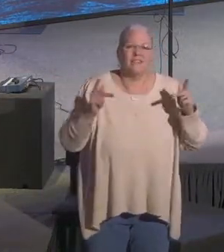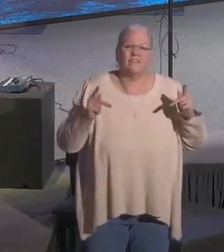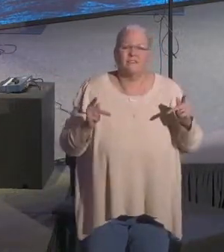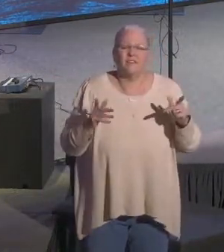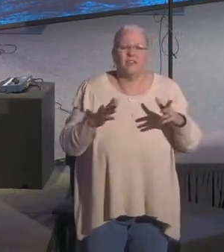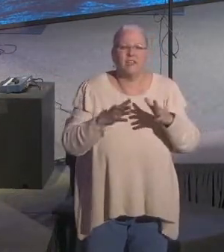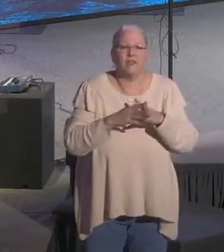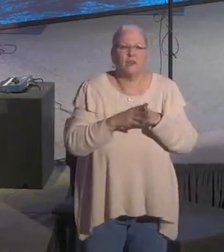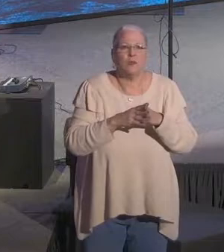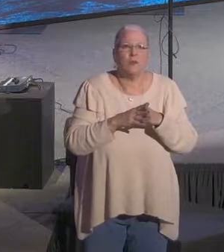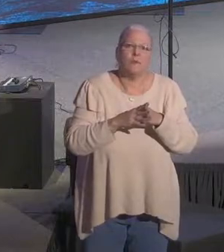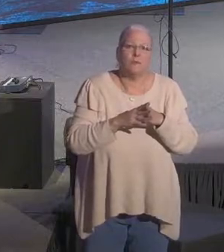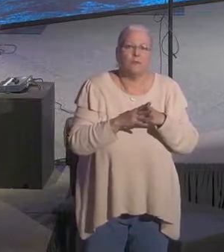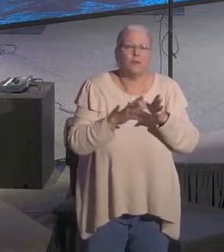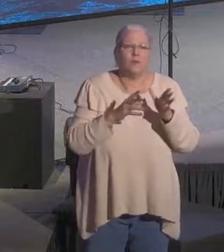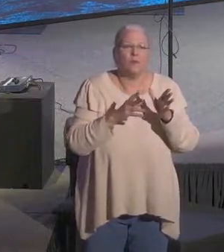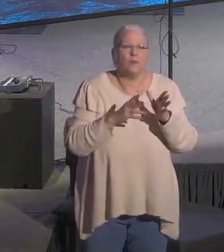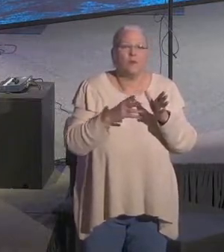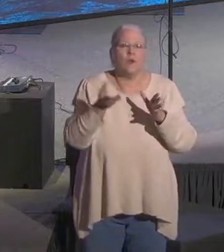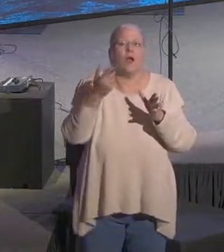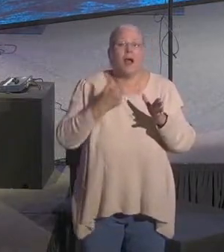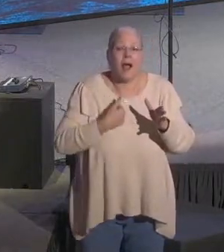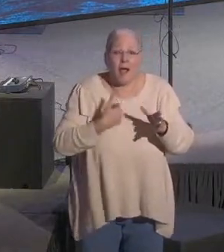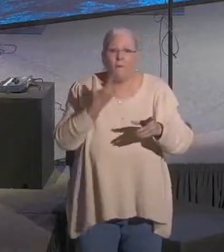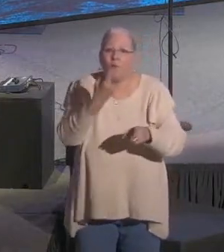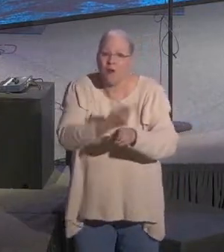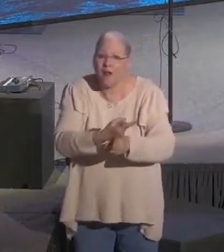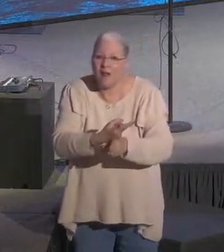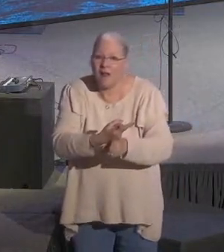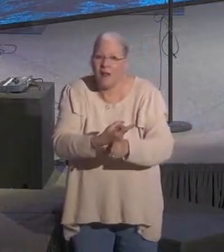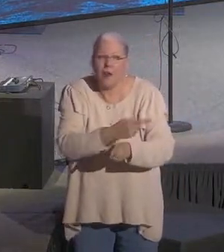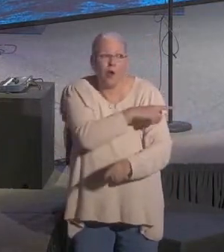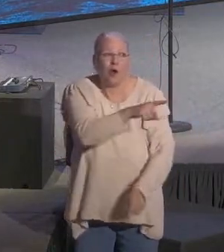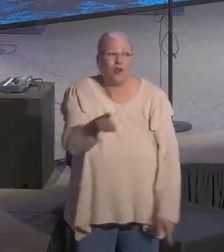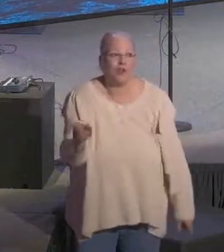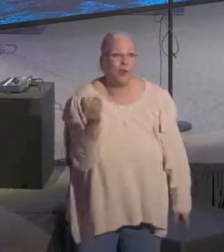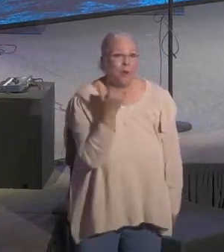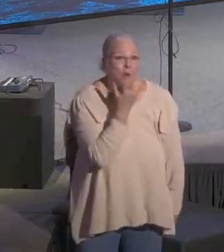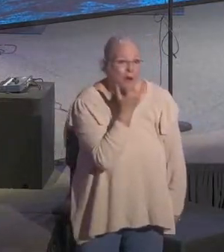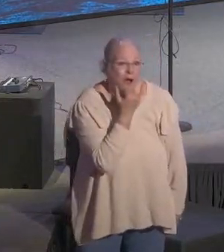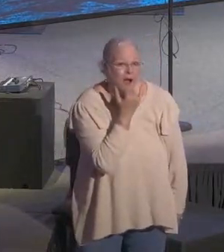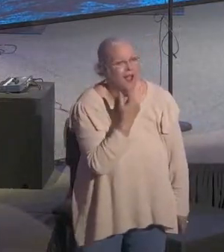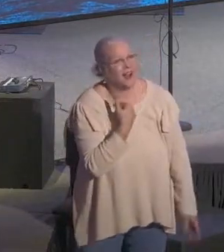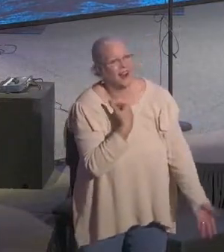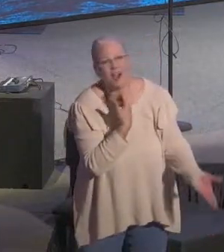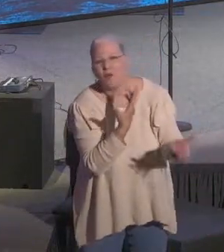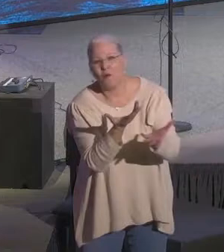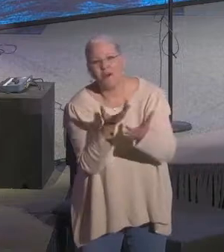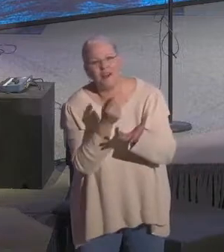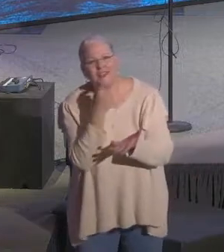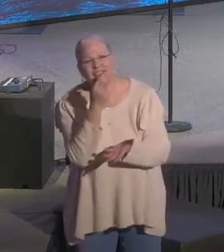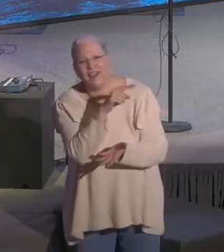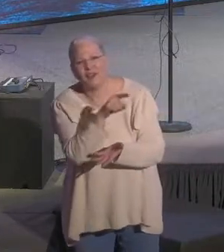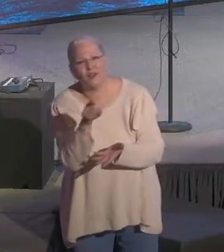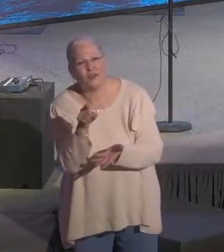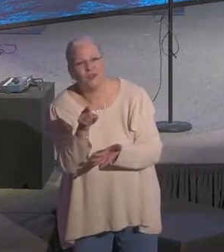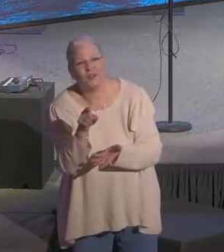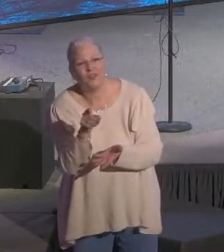evangelism is this, this is what it is. I'm right, you're wrong, and I love to tell you about it.